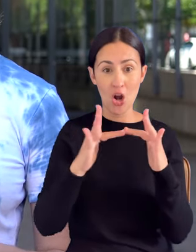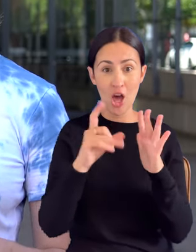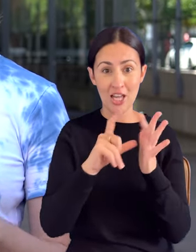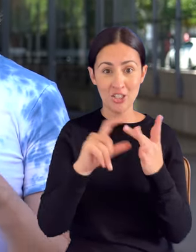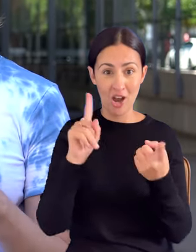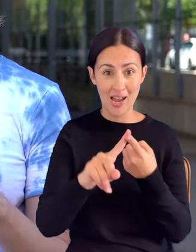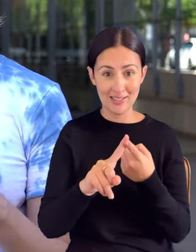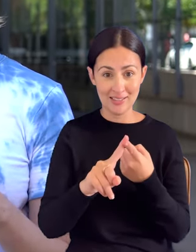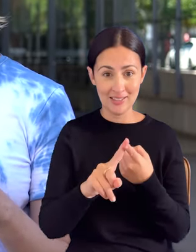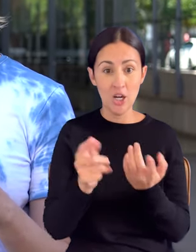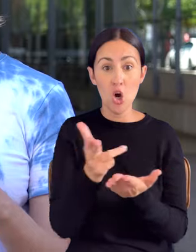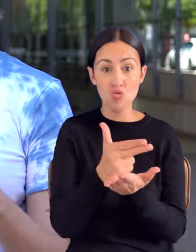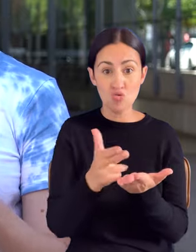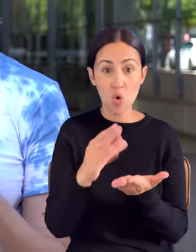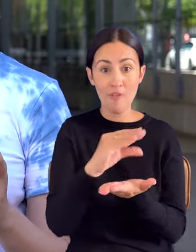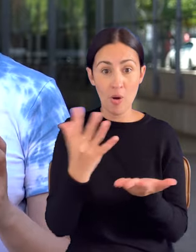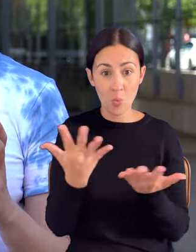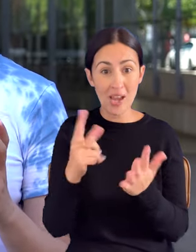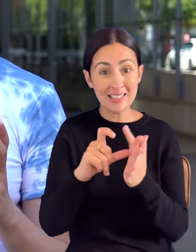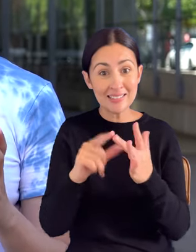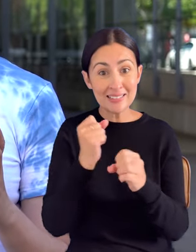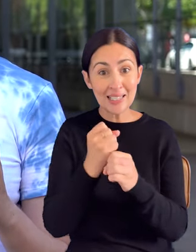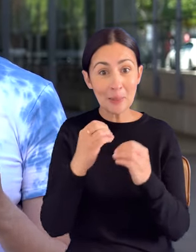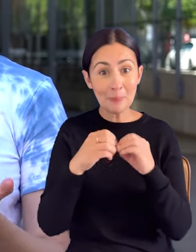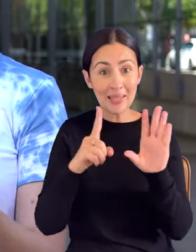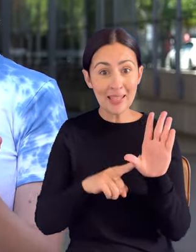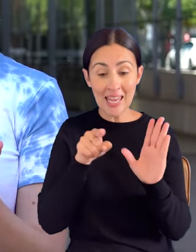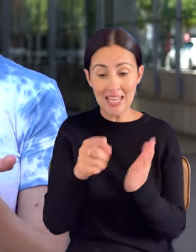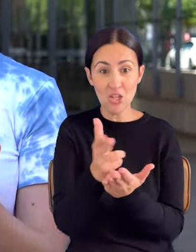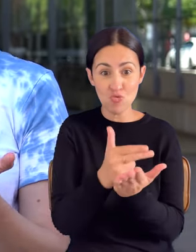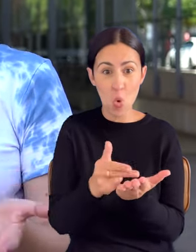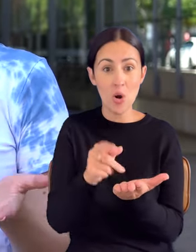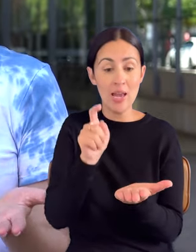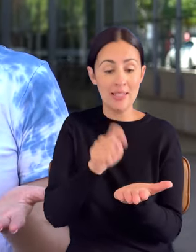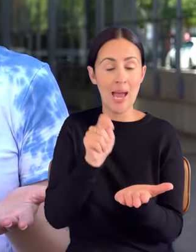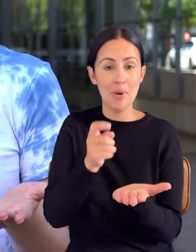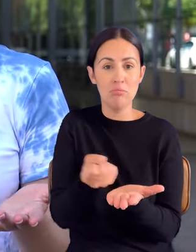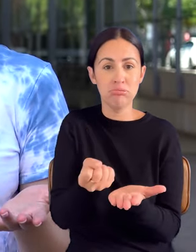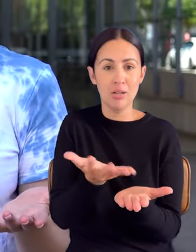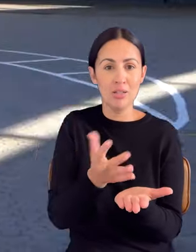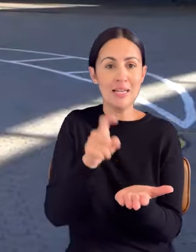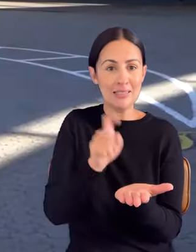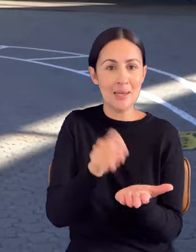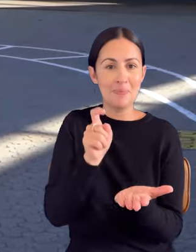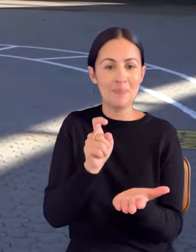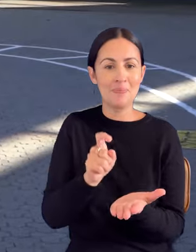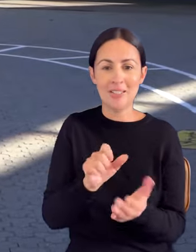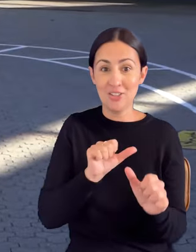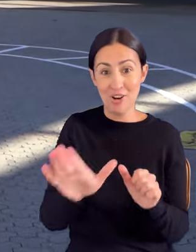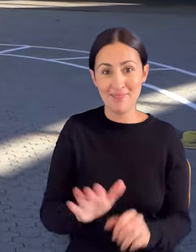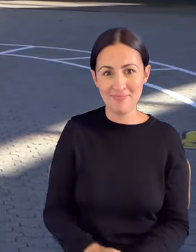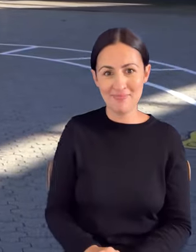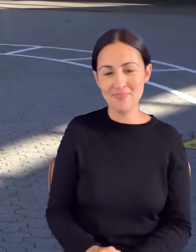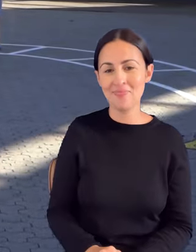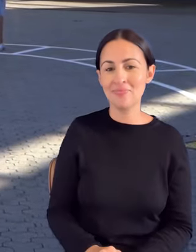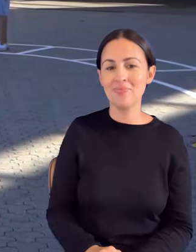that uses imagery from the Digby's drawn the sides of the dice and people can then tap it. So it's a Digby dice basically. For me, all